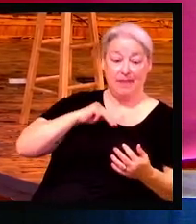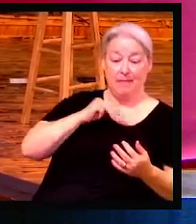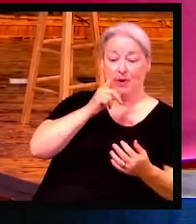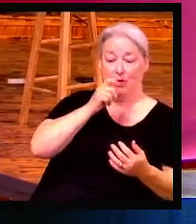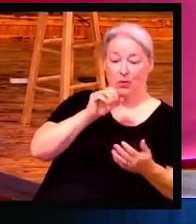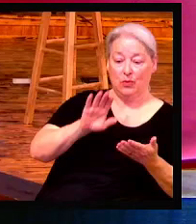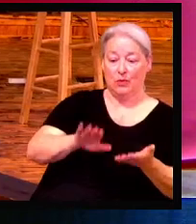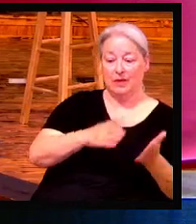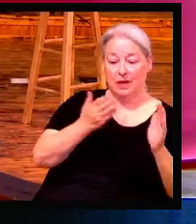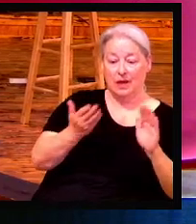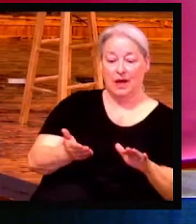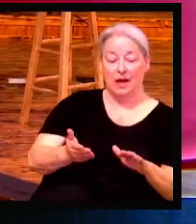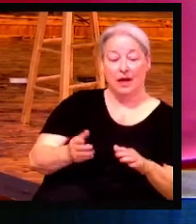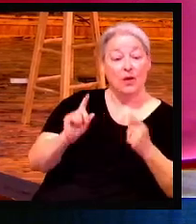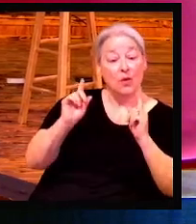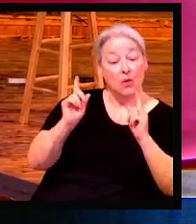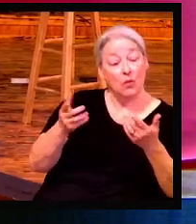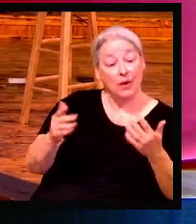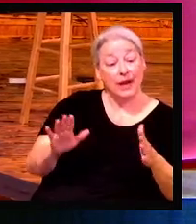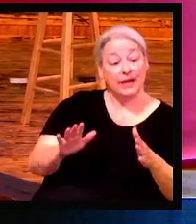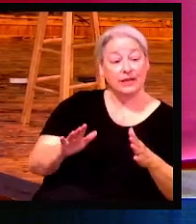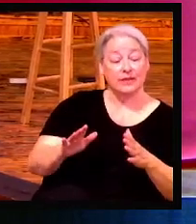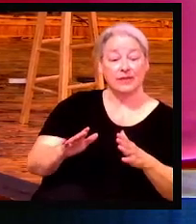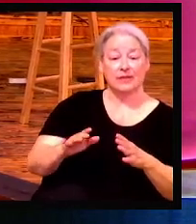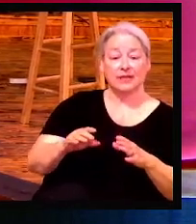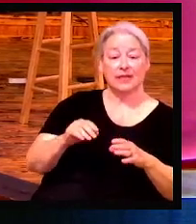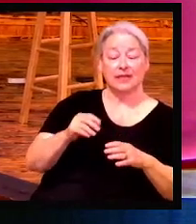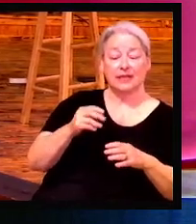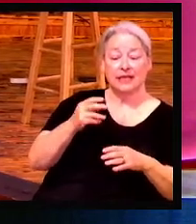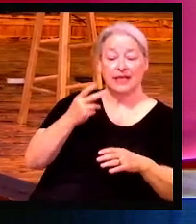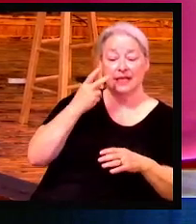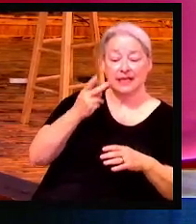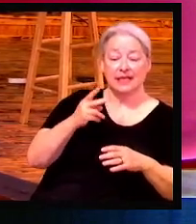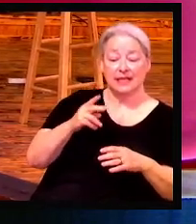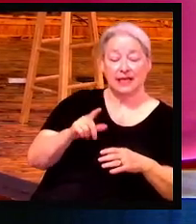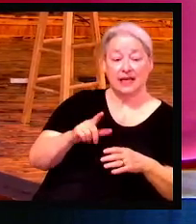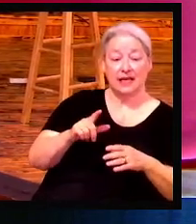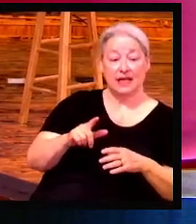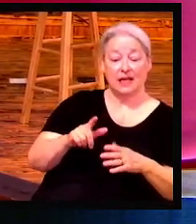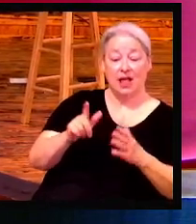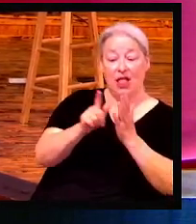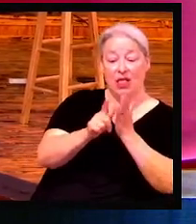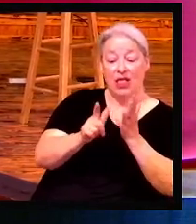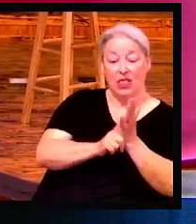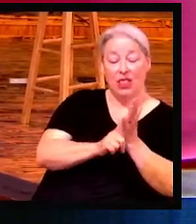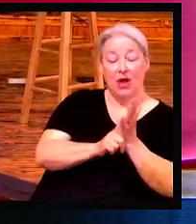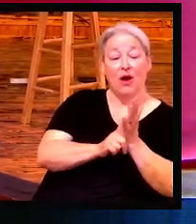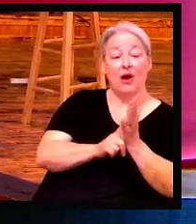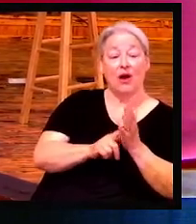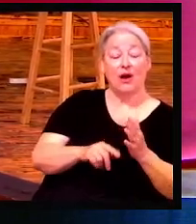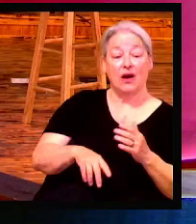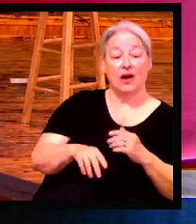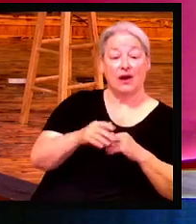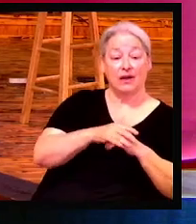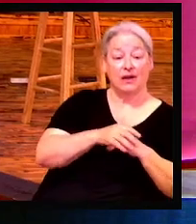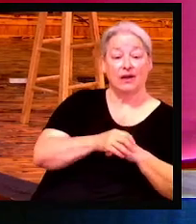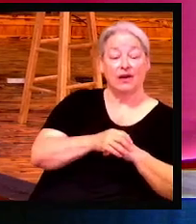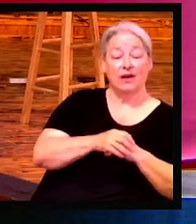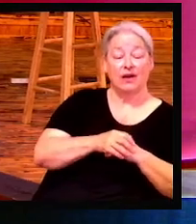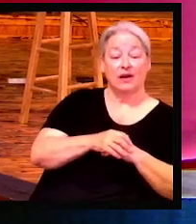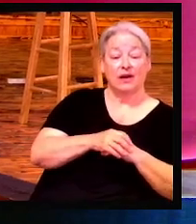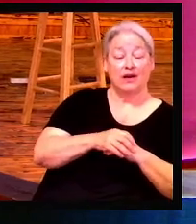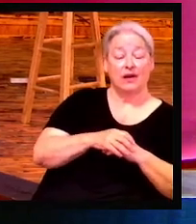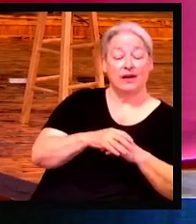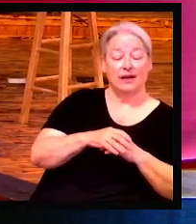to see the law enforcement memorial, and I know that that's not military, but they have a male lion statue and a female lion